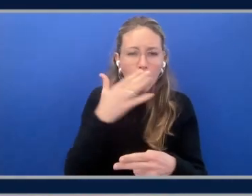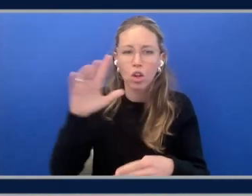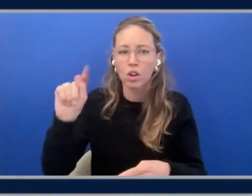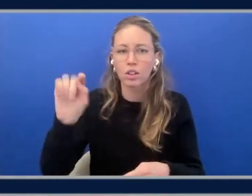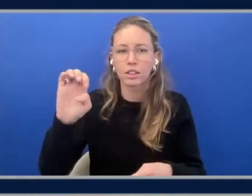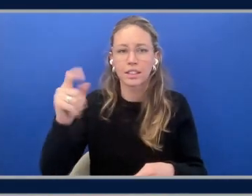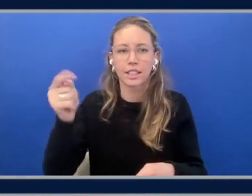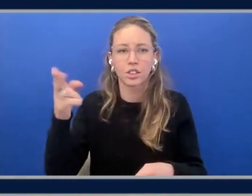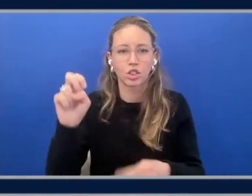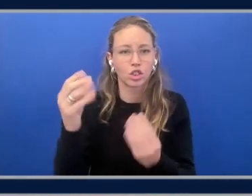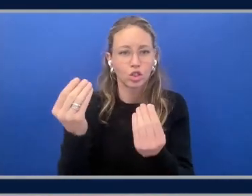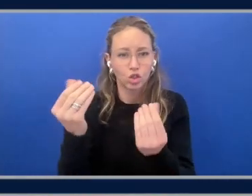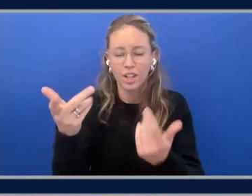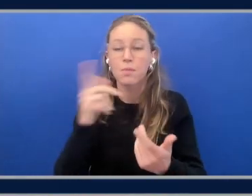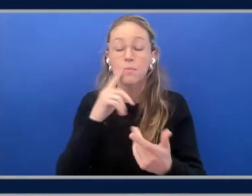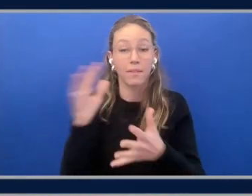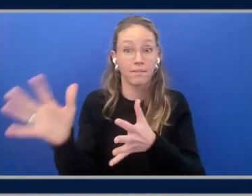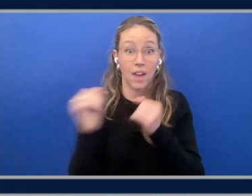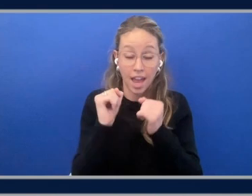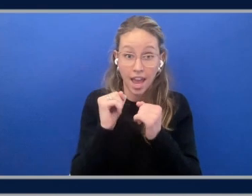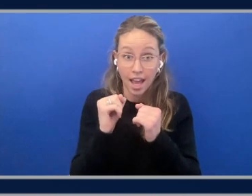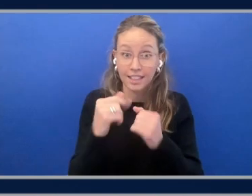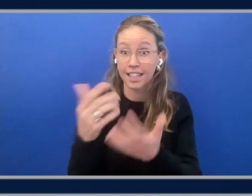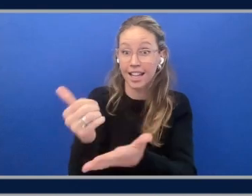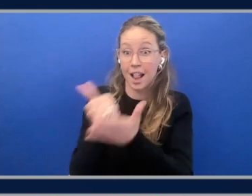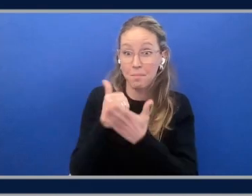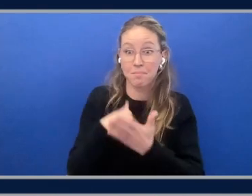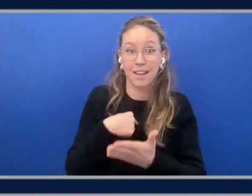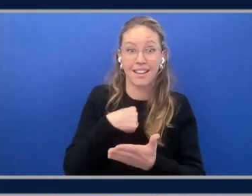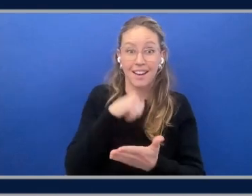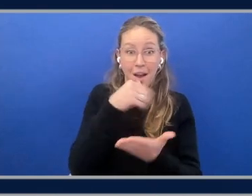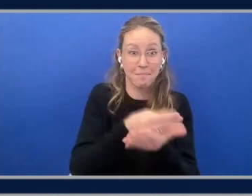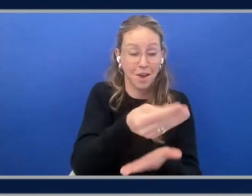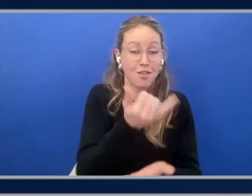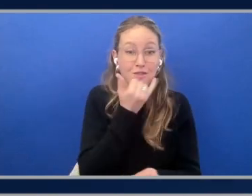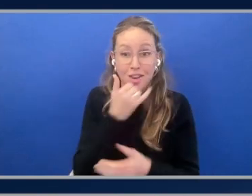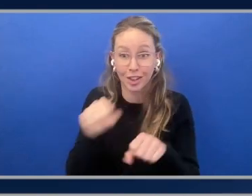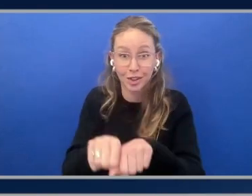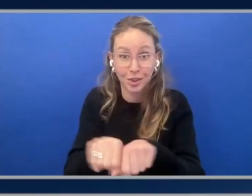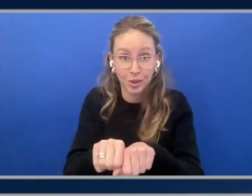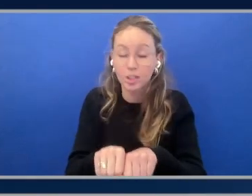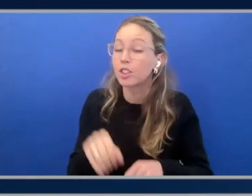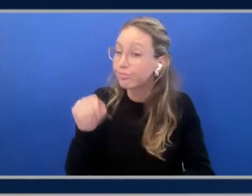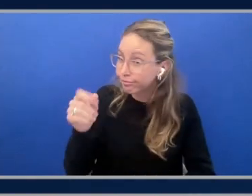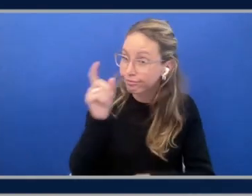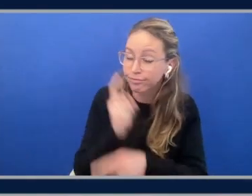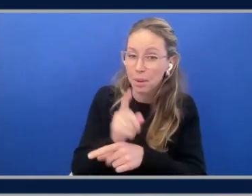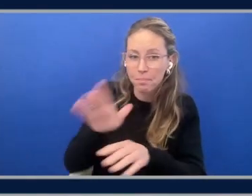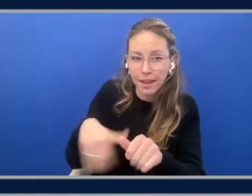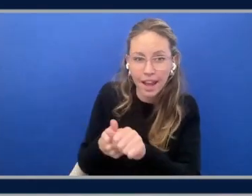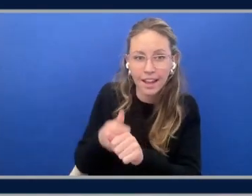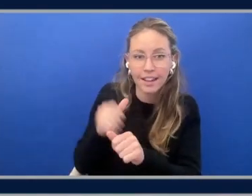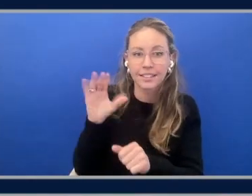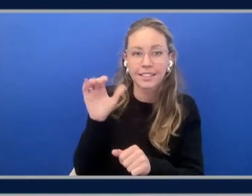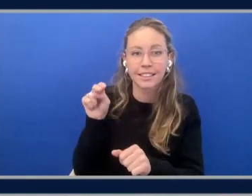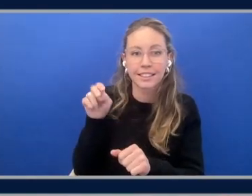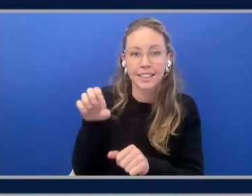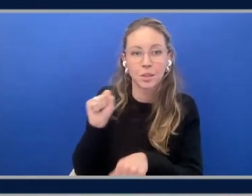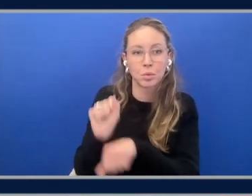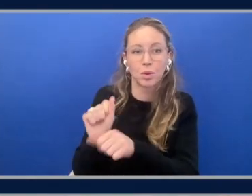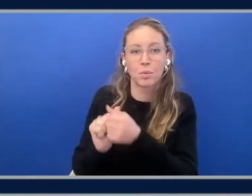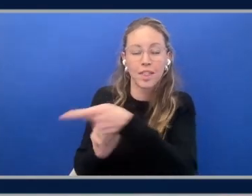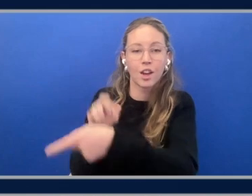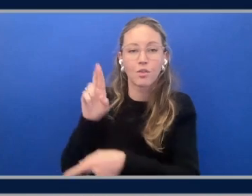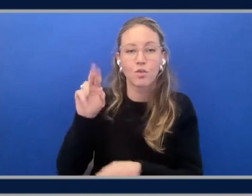quick, and it actually saved me from buying the wrong type of shoes. Yes, yes. It's behind the scenes. We've been working closely with that team. Wow. Yeah.